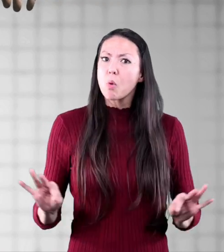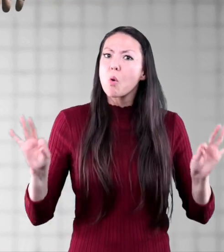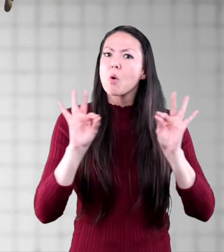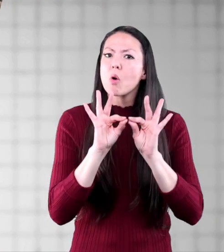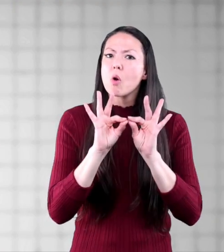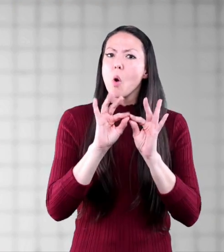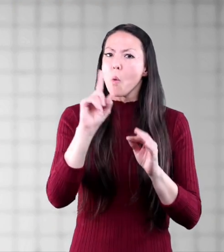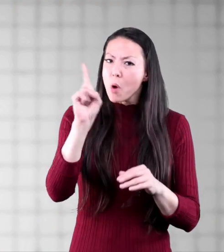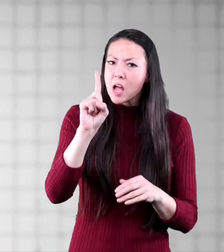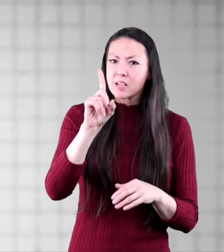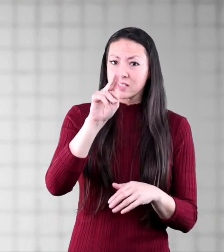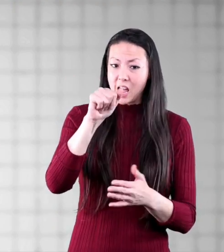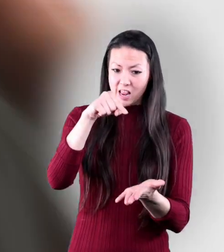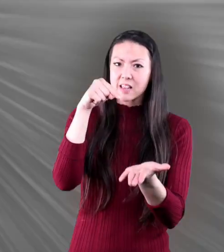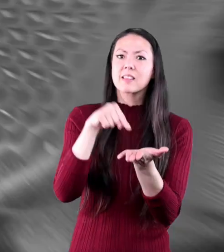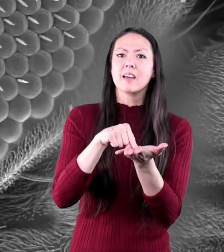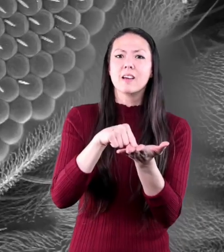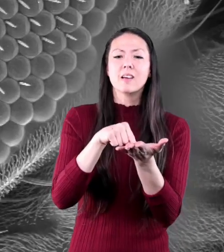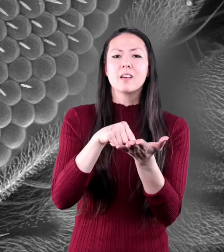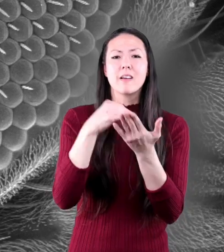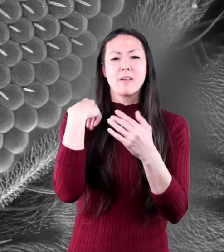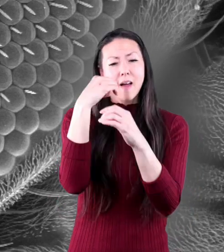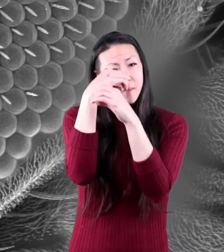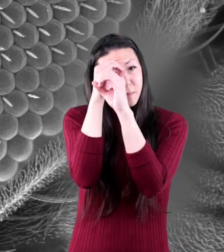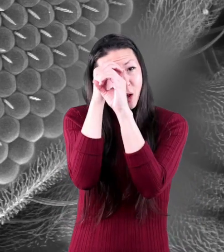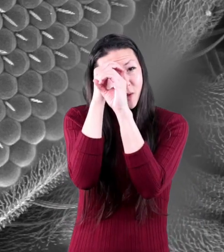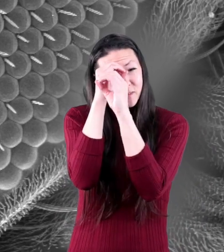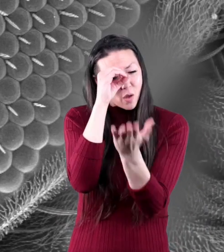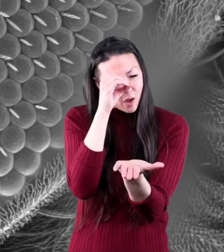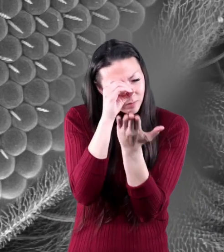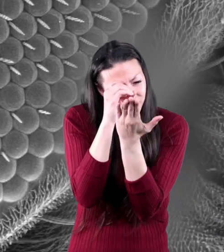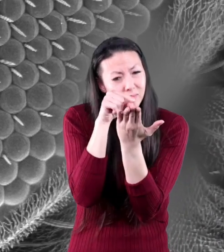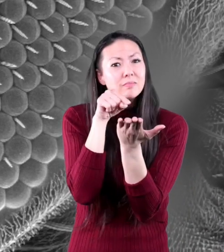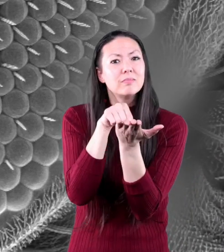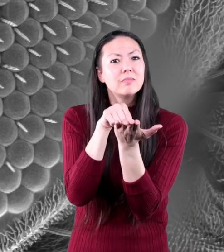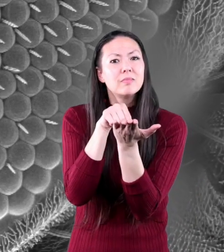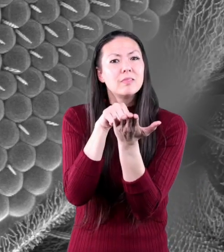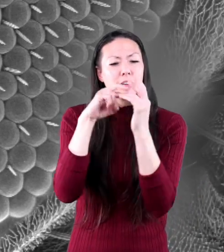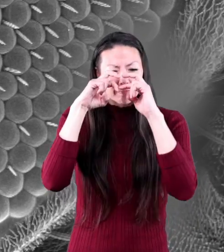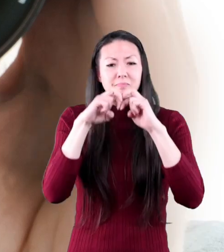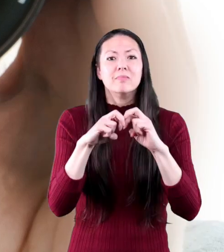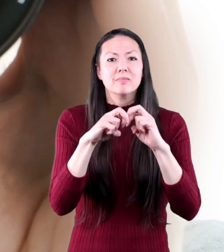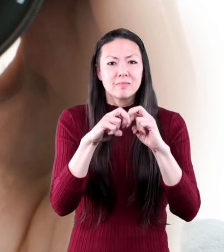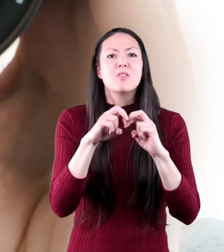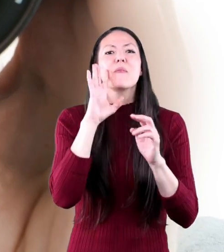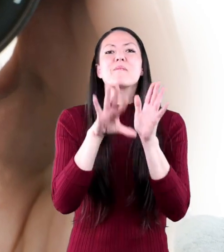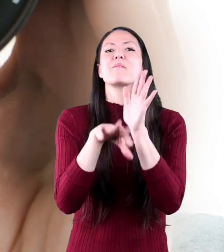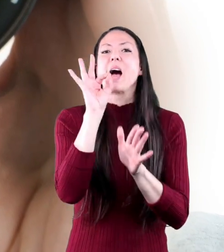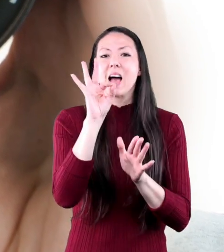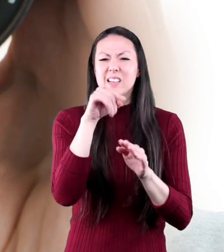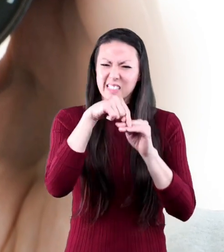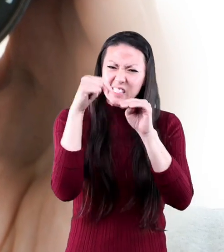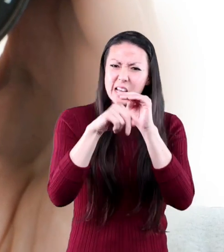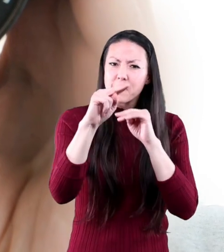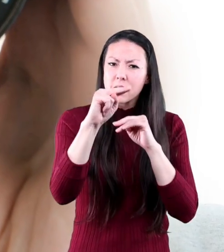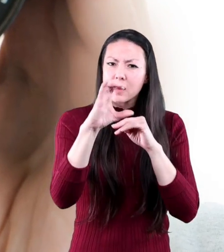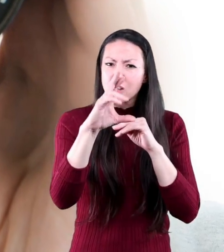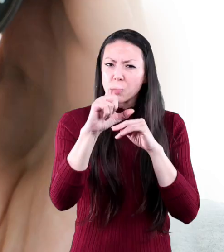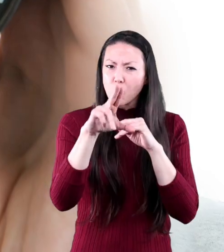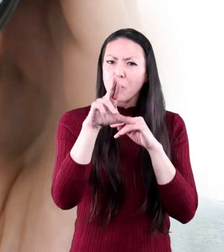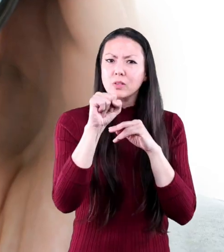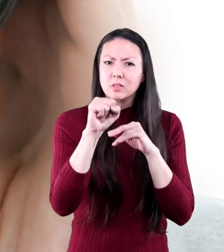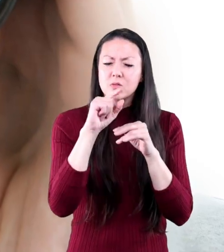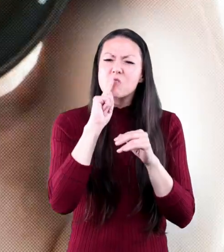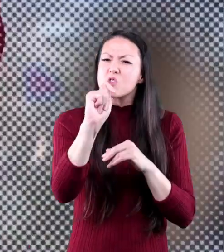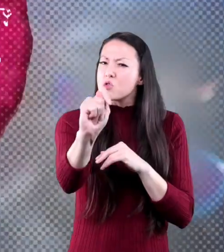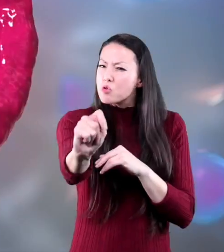importantly, where is this DNA? If you had electron microscopic vision, you could find DNA deep in